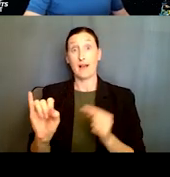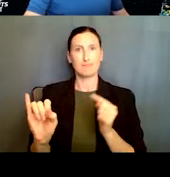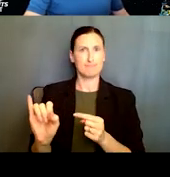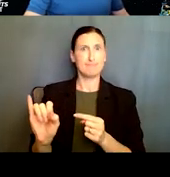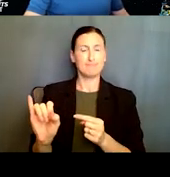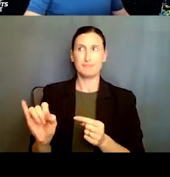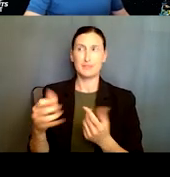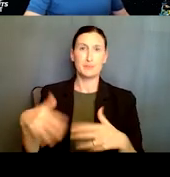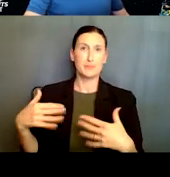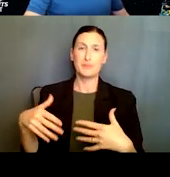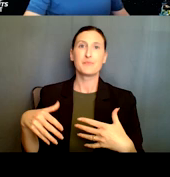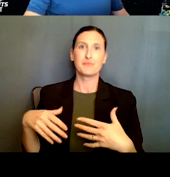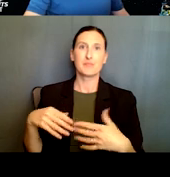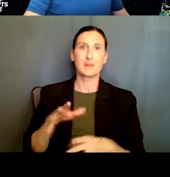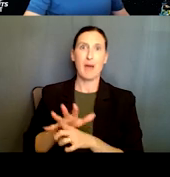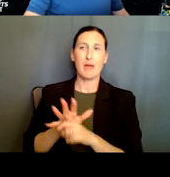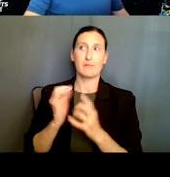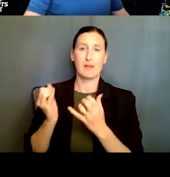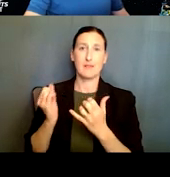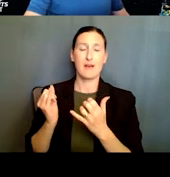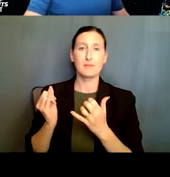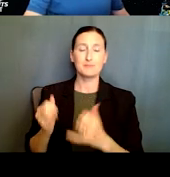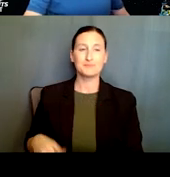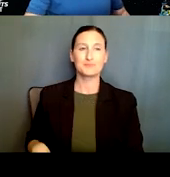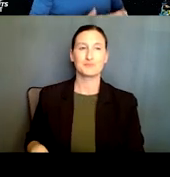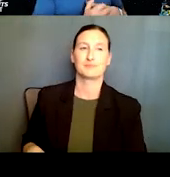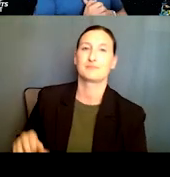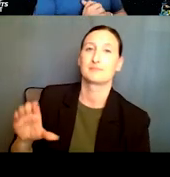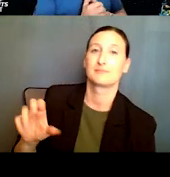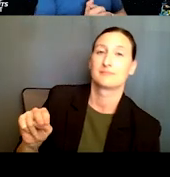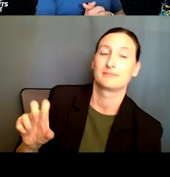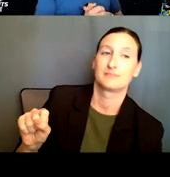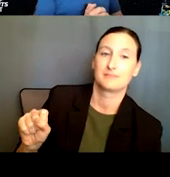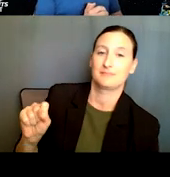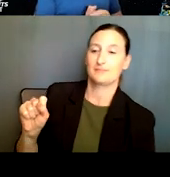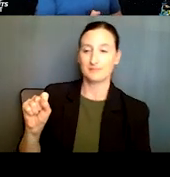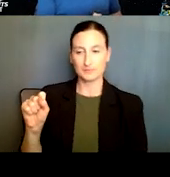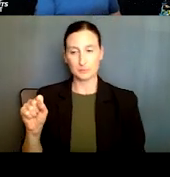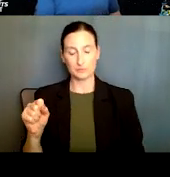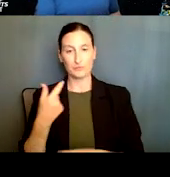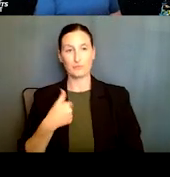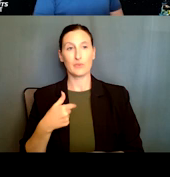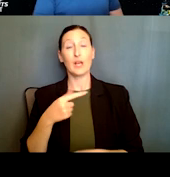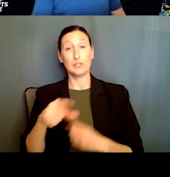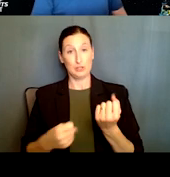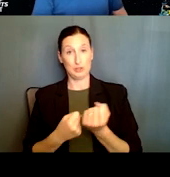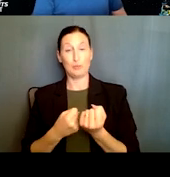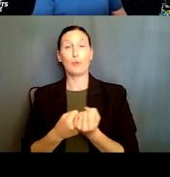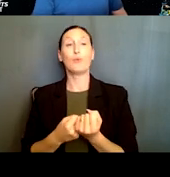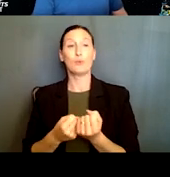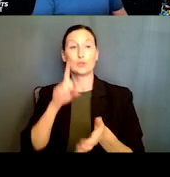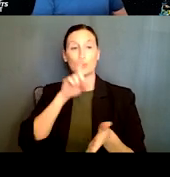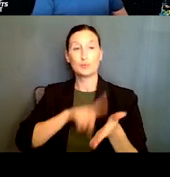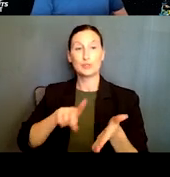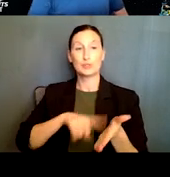much at the center of interest today. CNS supports research and education on the